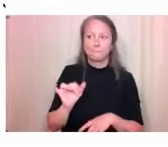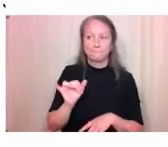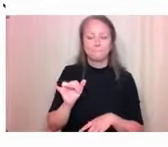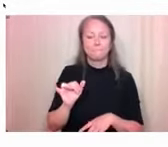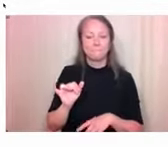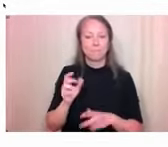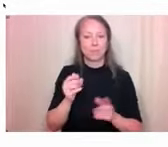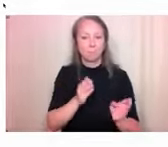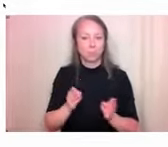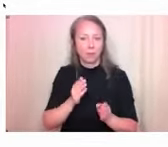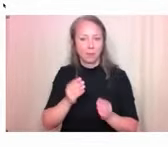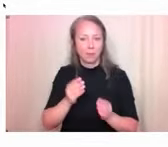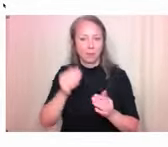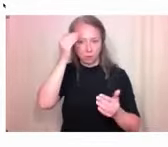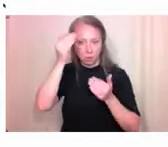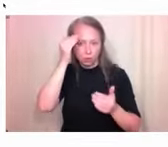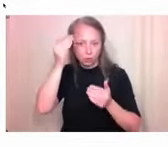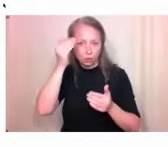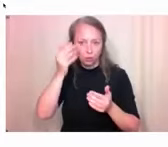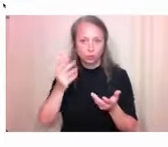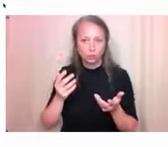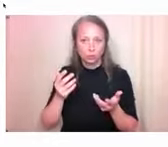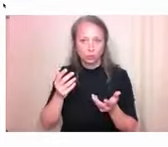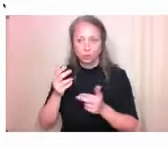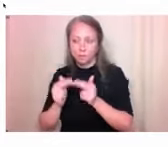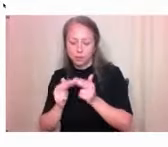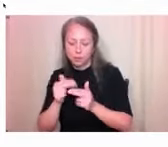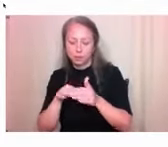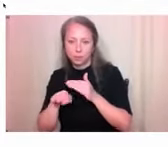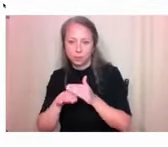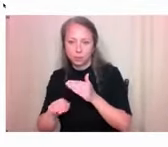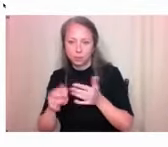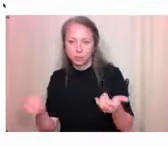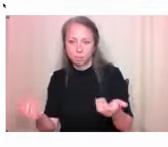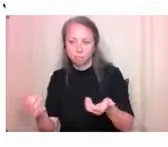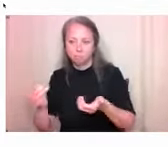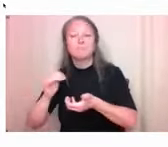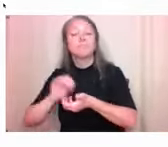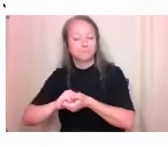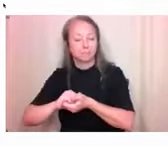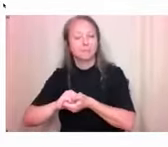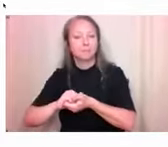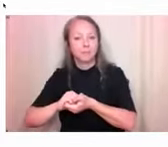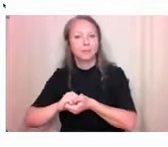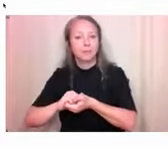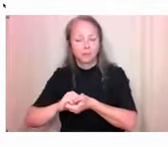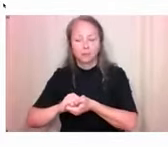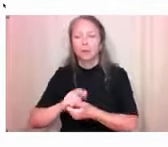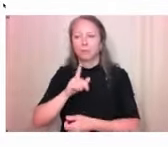for, for building accessibility. I was, I was just really happy to take that opportunity.